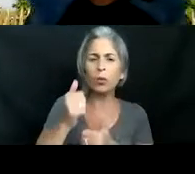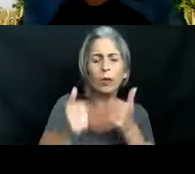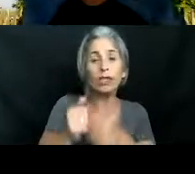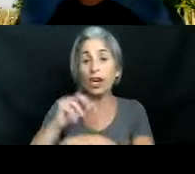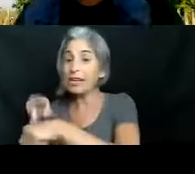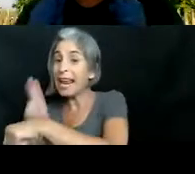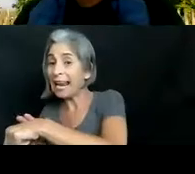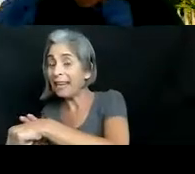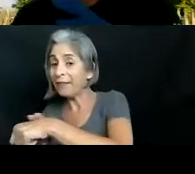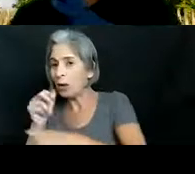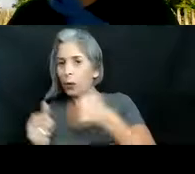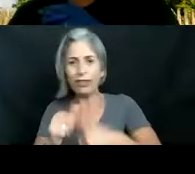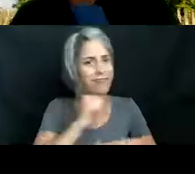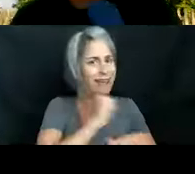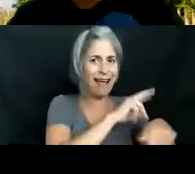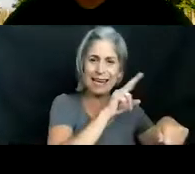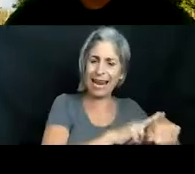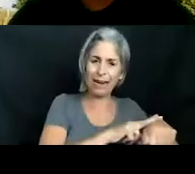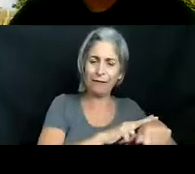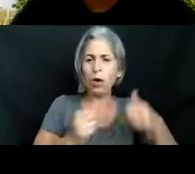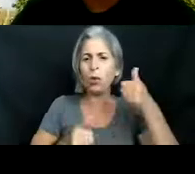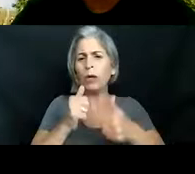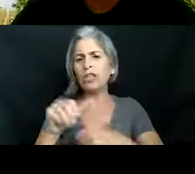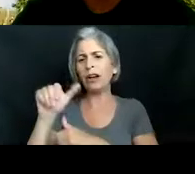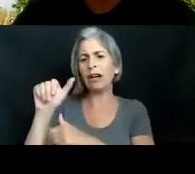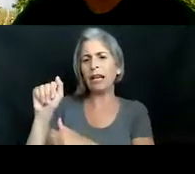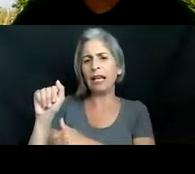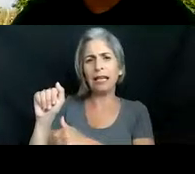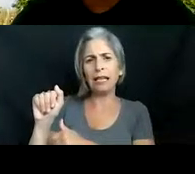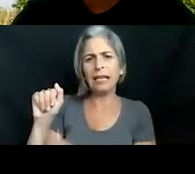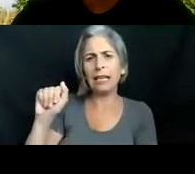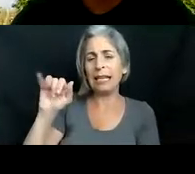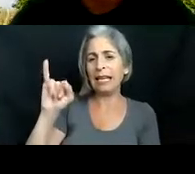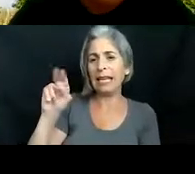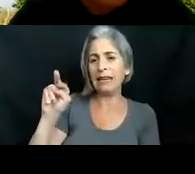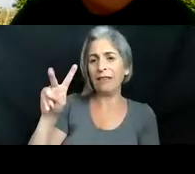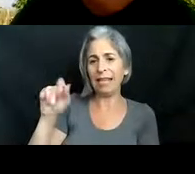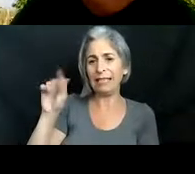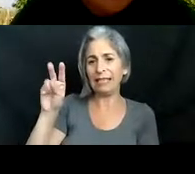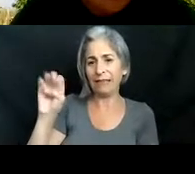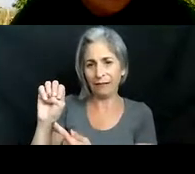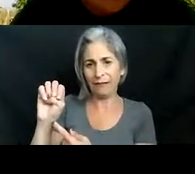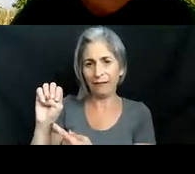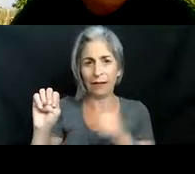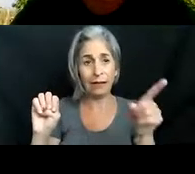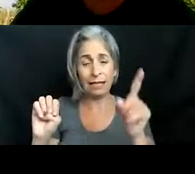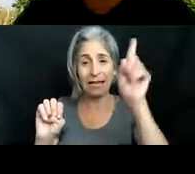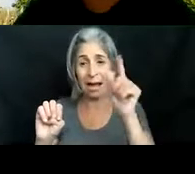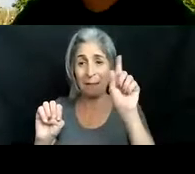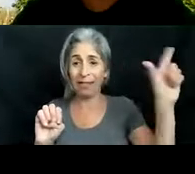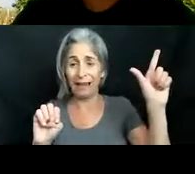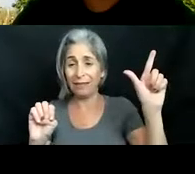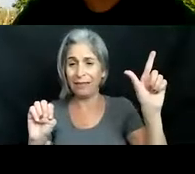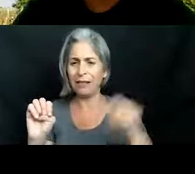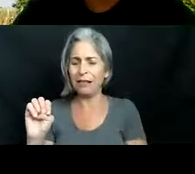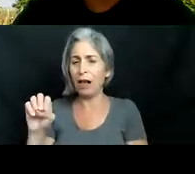which ones are non-native and which ones are invasive so over here in the top left we have a beautiful what i believe is a loggerhead sea turtle